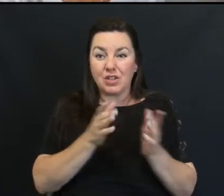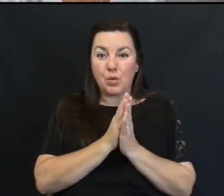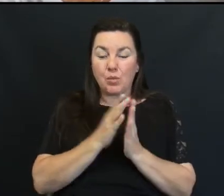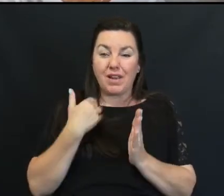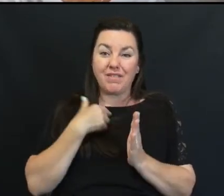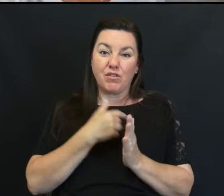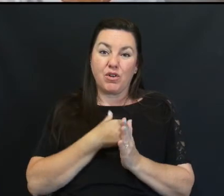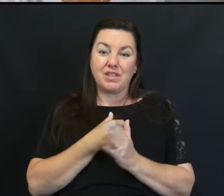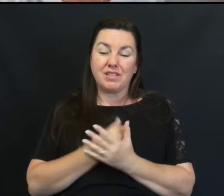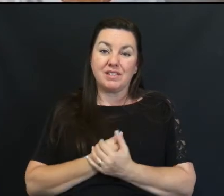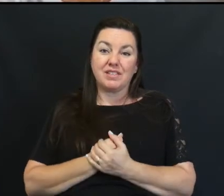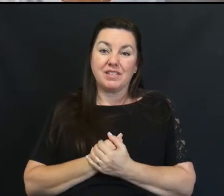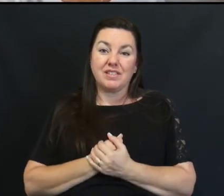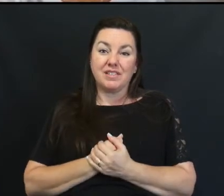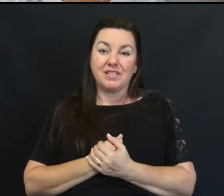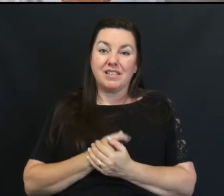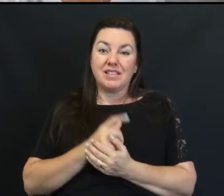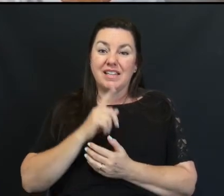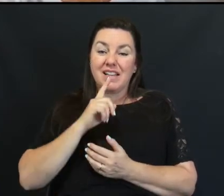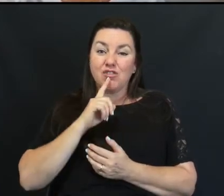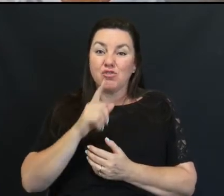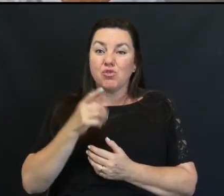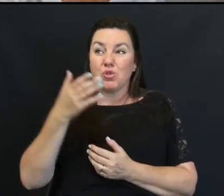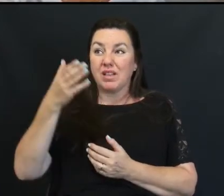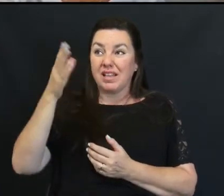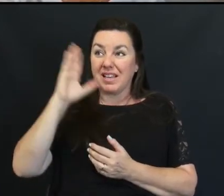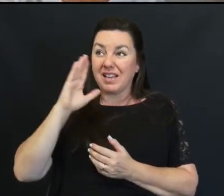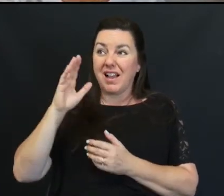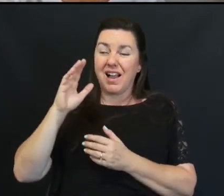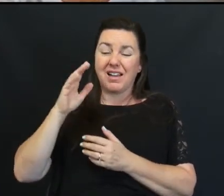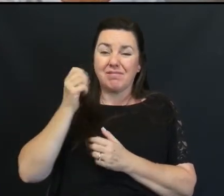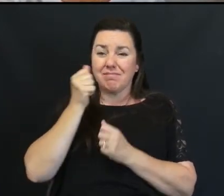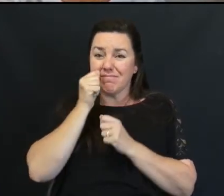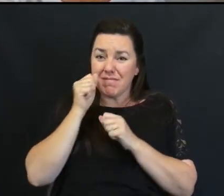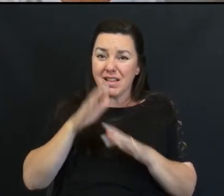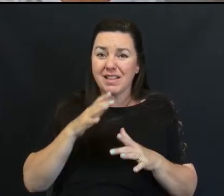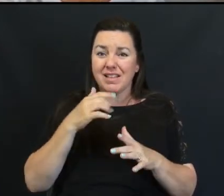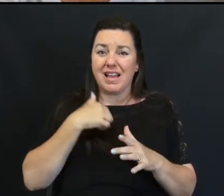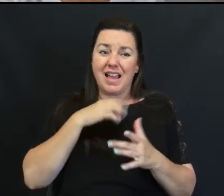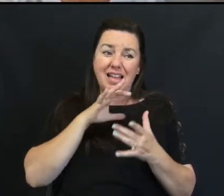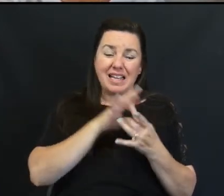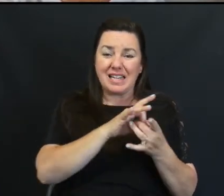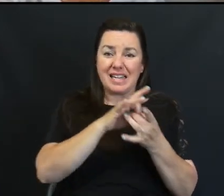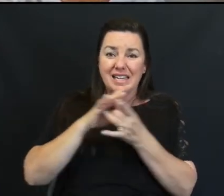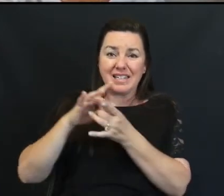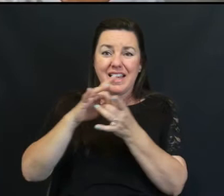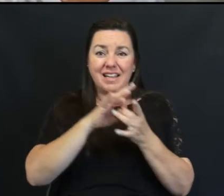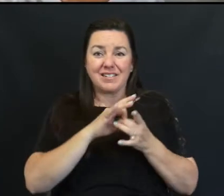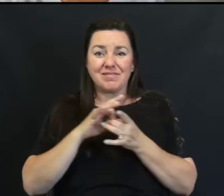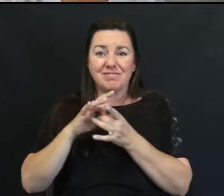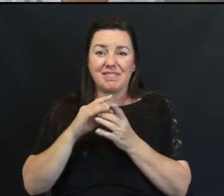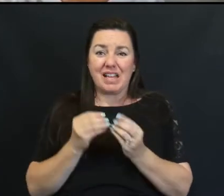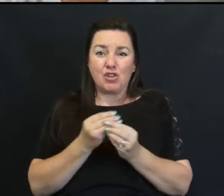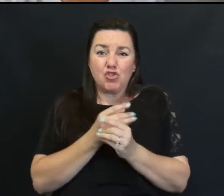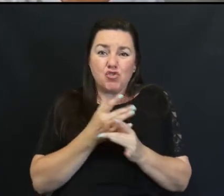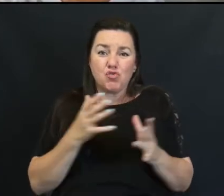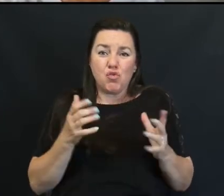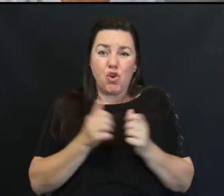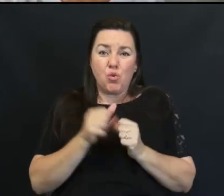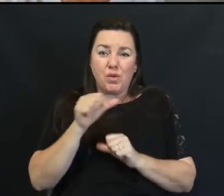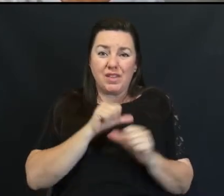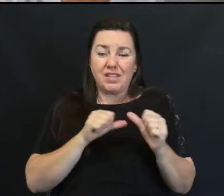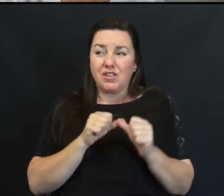uplifting us It's a truly Godsend to have A connection with others And to grow with others Thank you